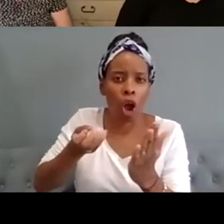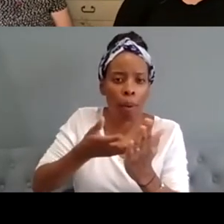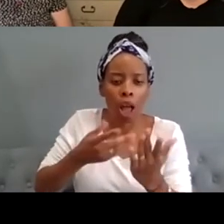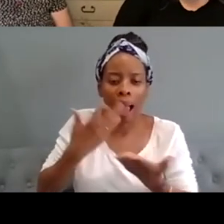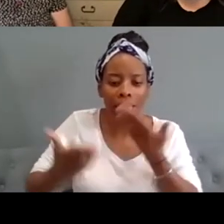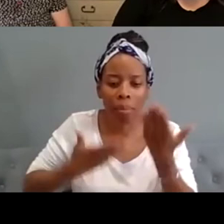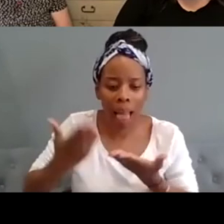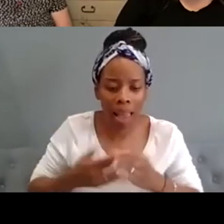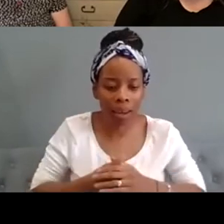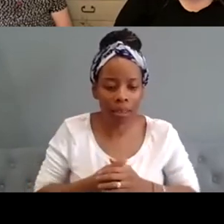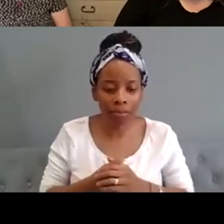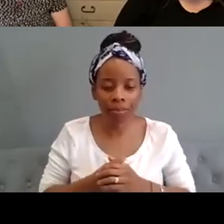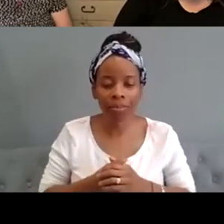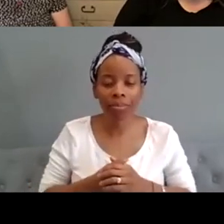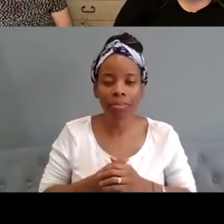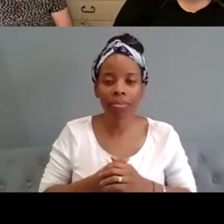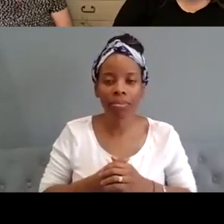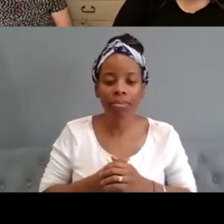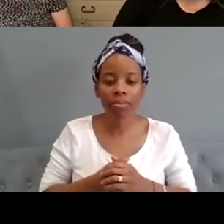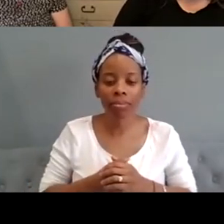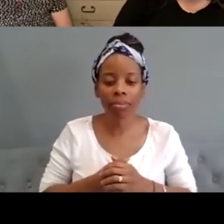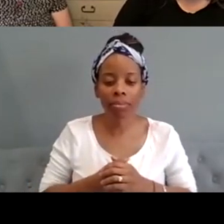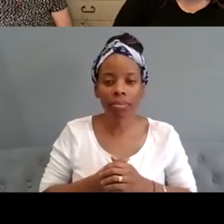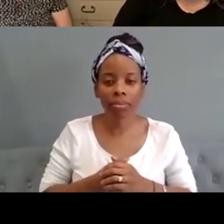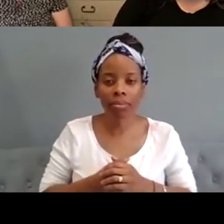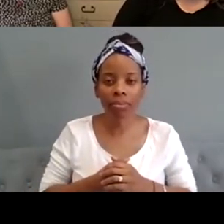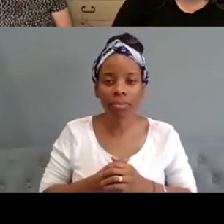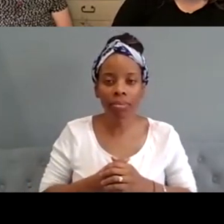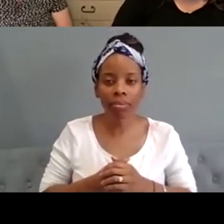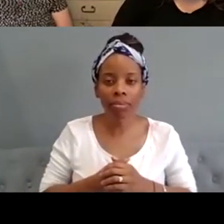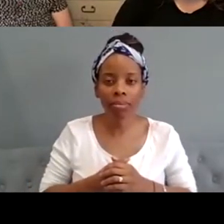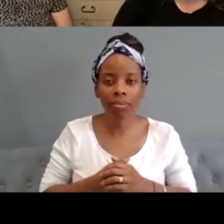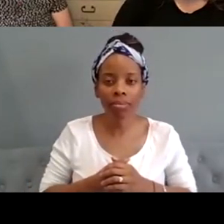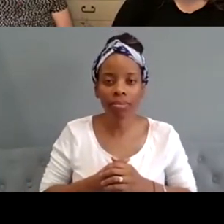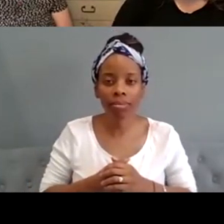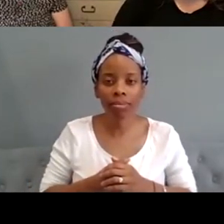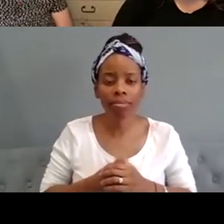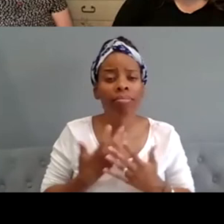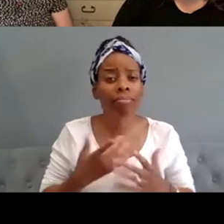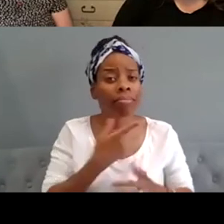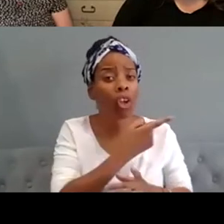um it's sort of like it it's that these things are very hidden